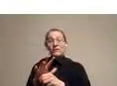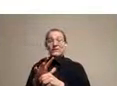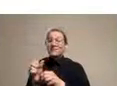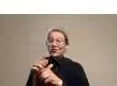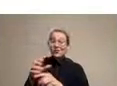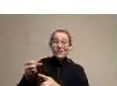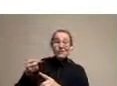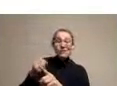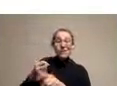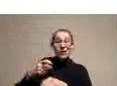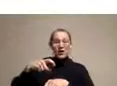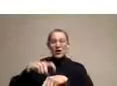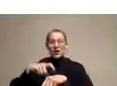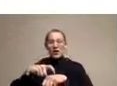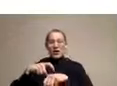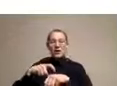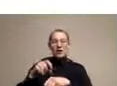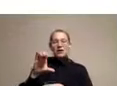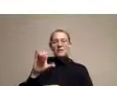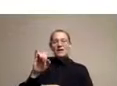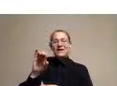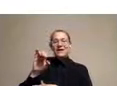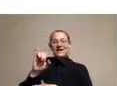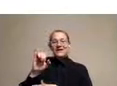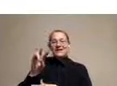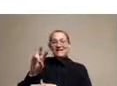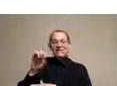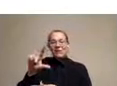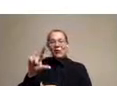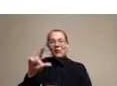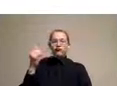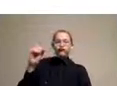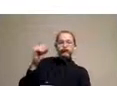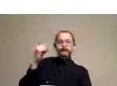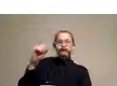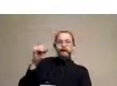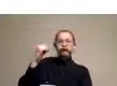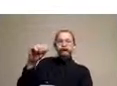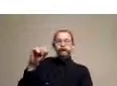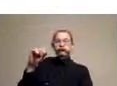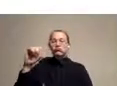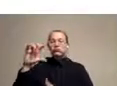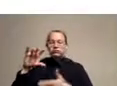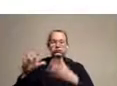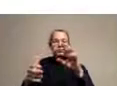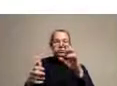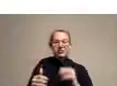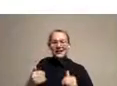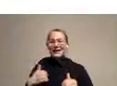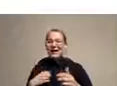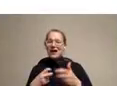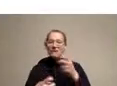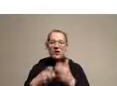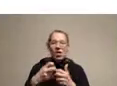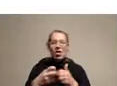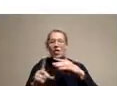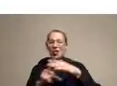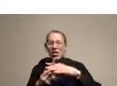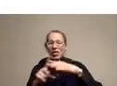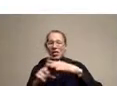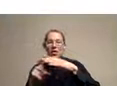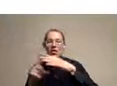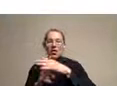civil unrest, large civil unrest, about issues of sexism, issues of poverty, economic inequality, issues of racism, issues of climate change.